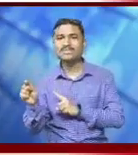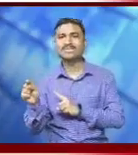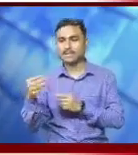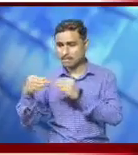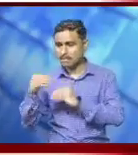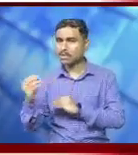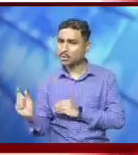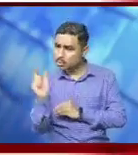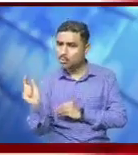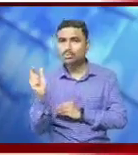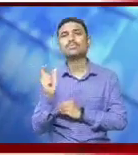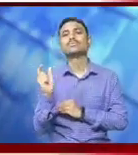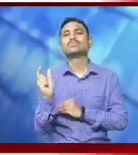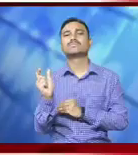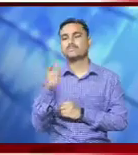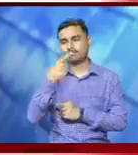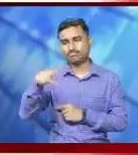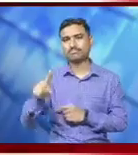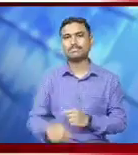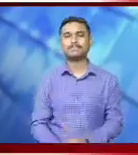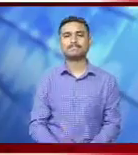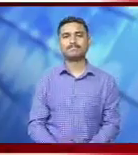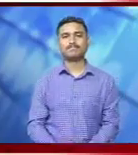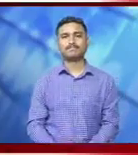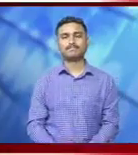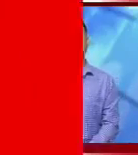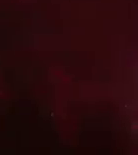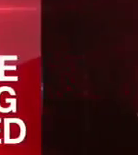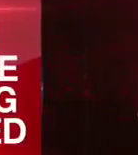substitutes as environment-friendly alternatives.